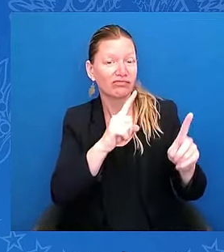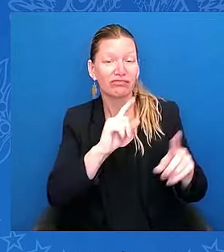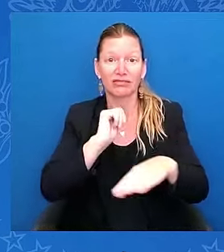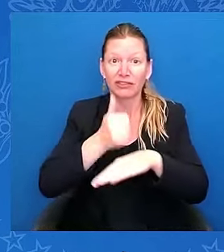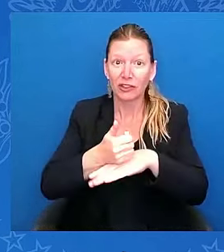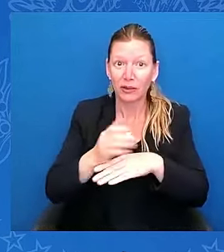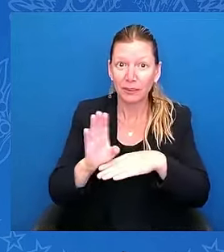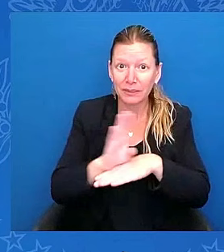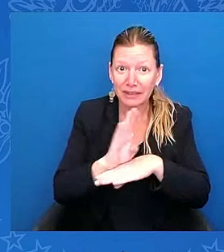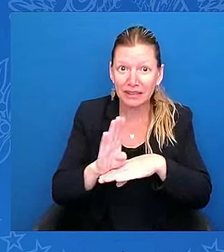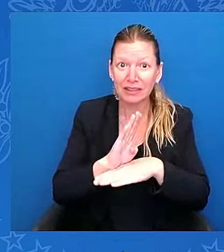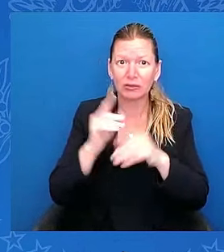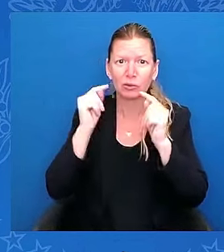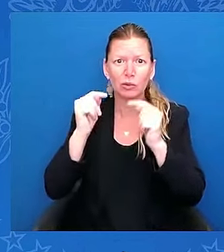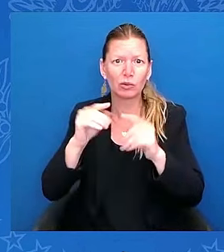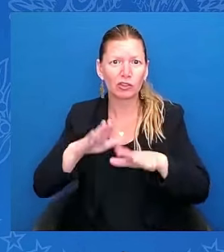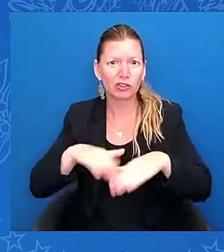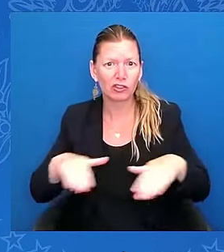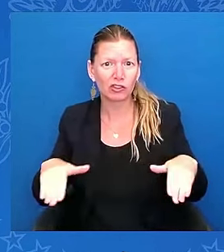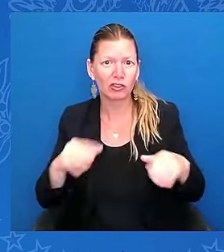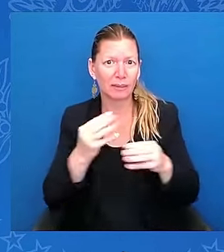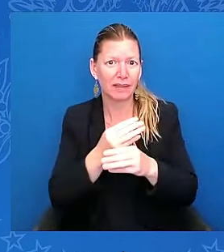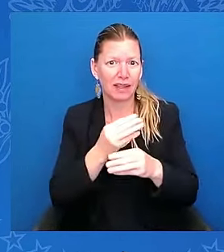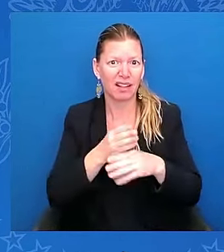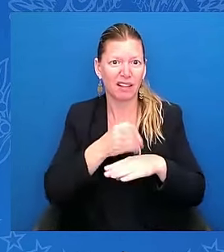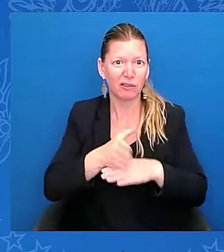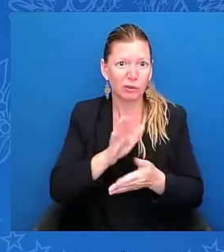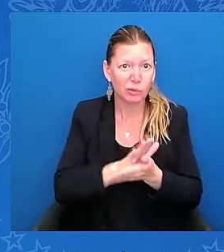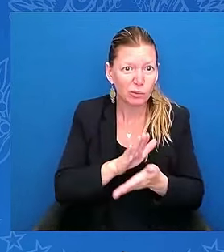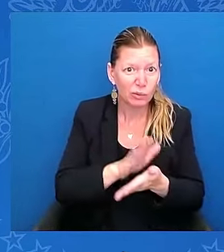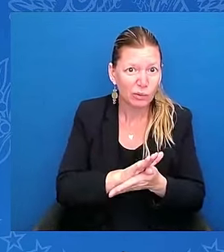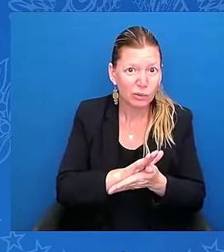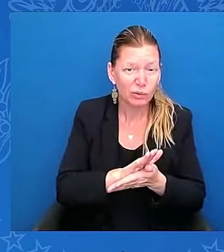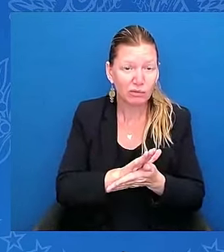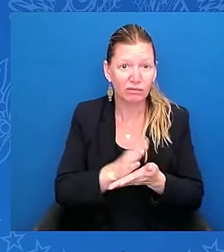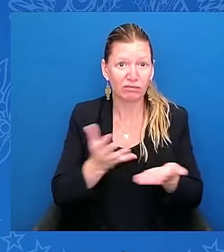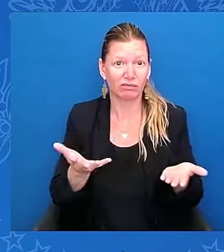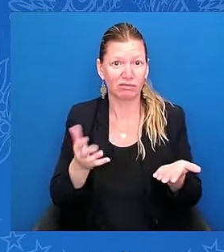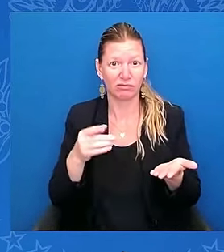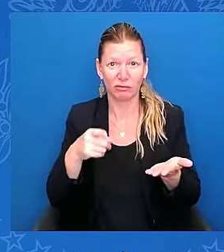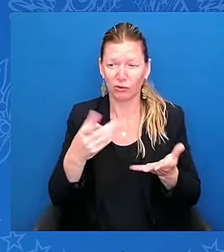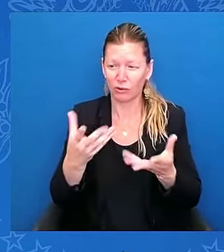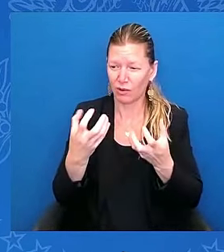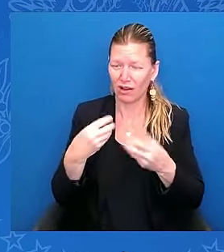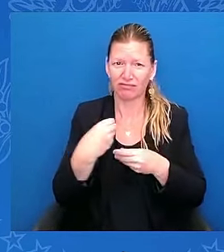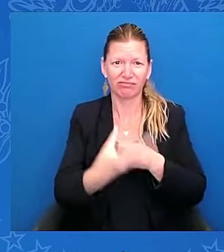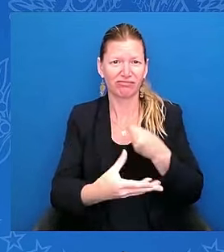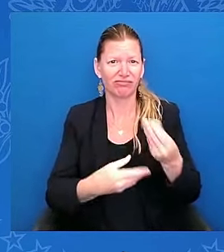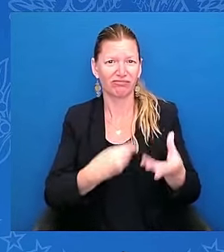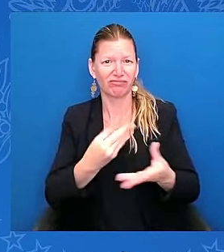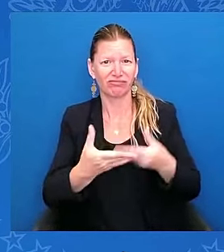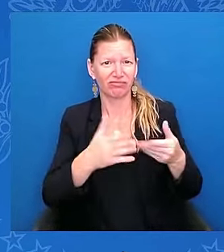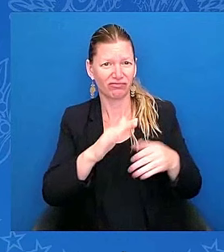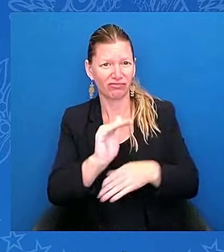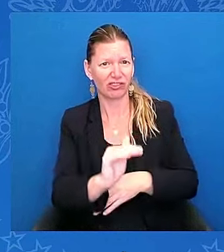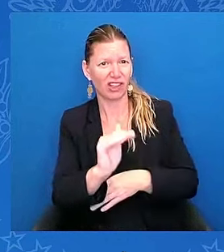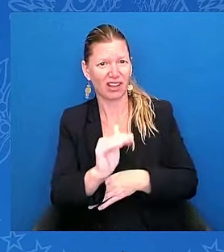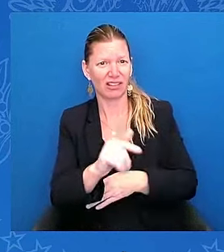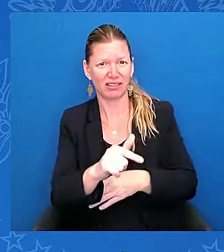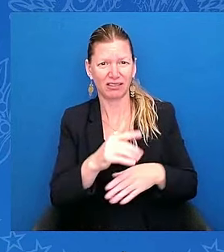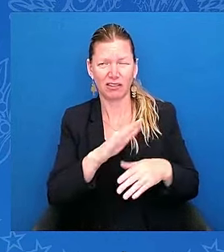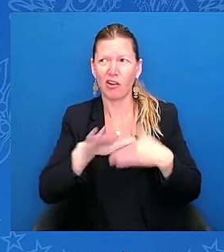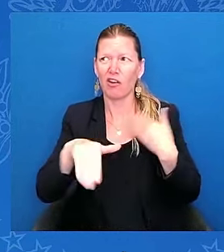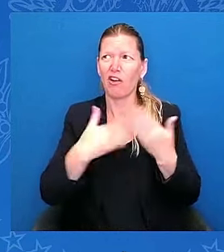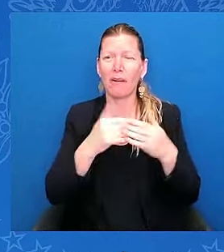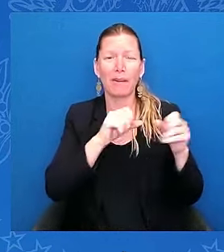to give your child all the possibility of the world. But hanging over you is a shadow.